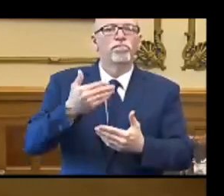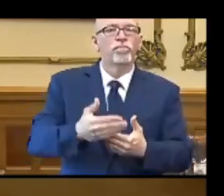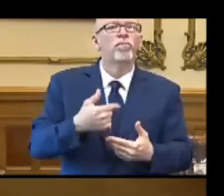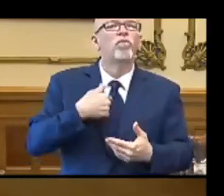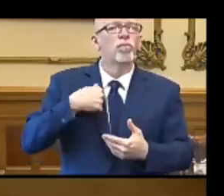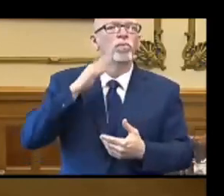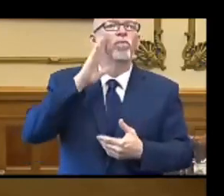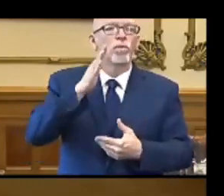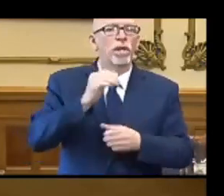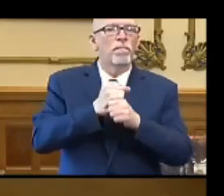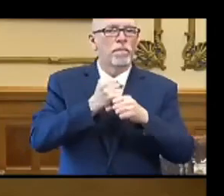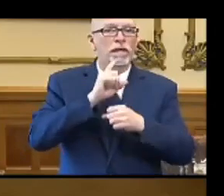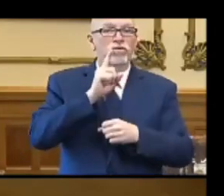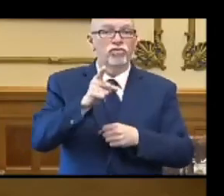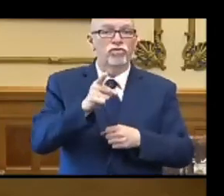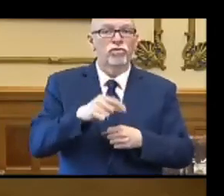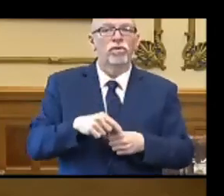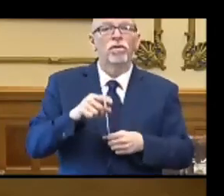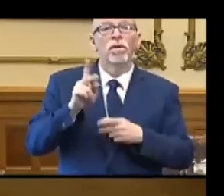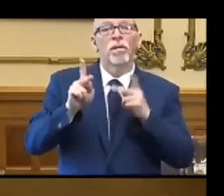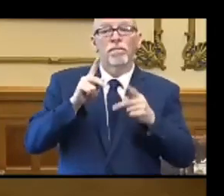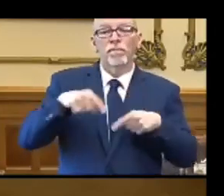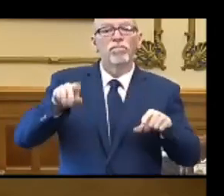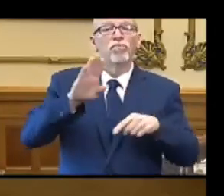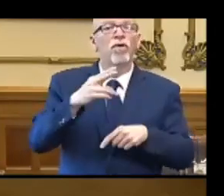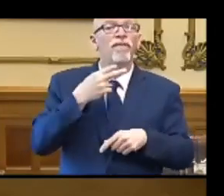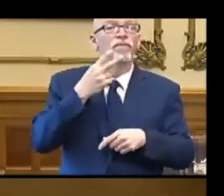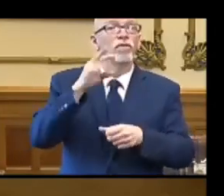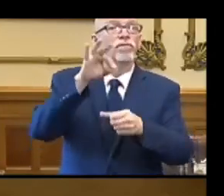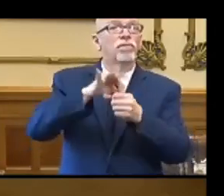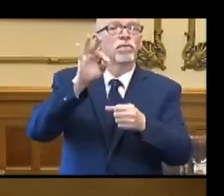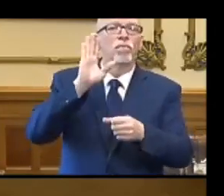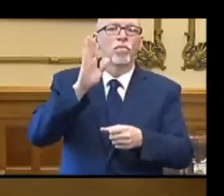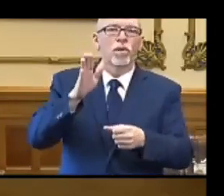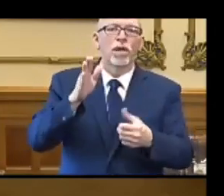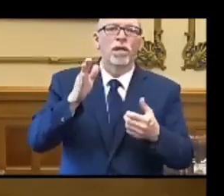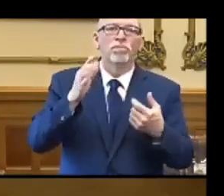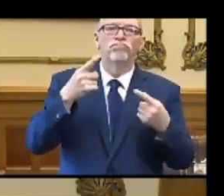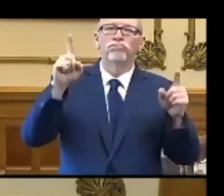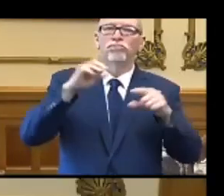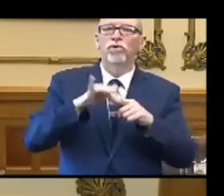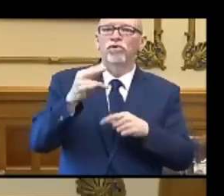going to make sure that Hoosier voices are heard on June the 2nd.